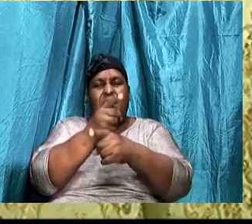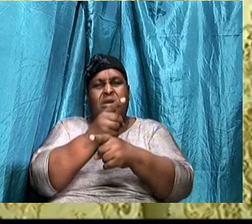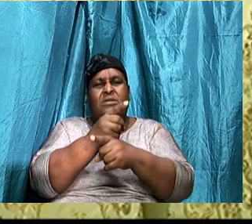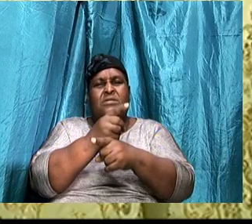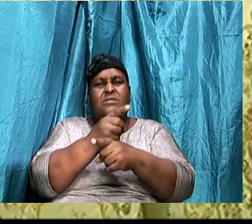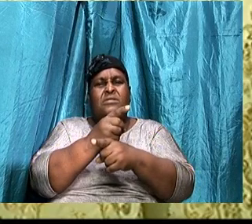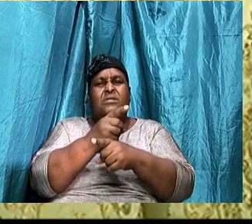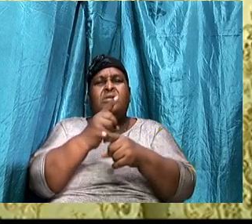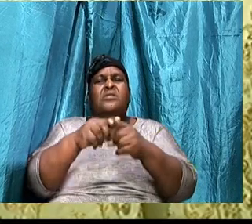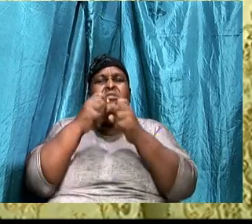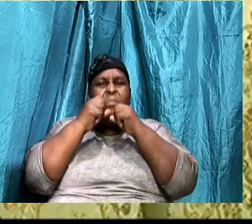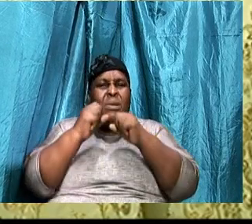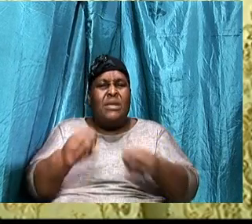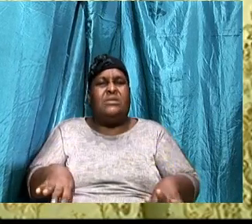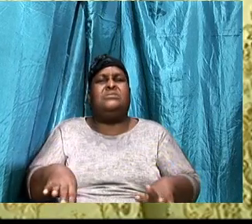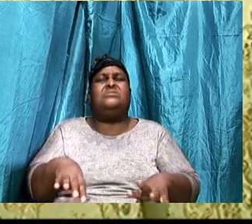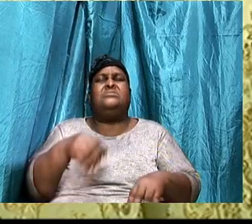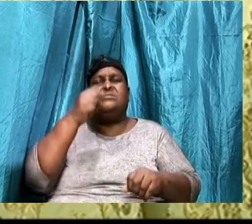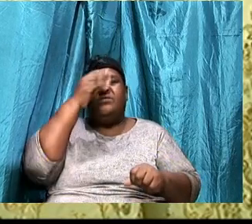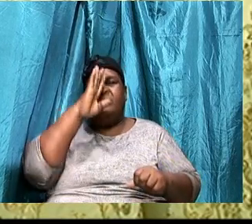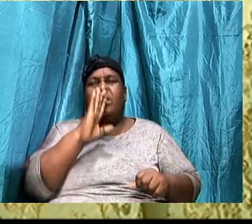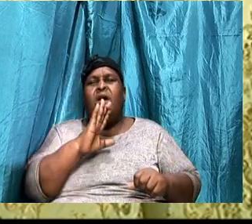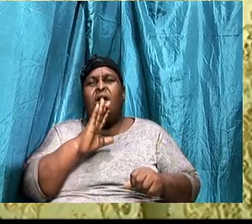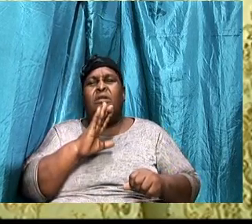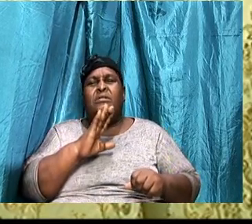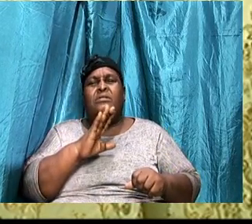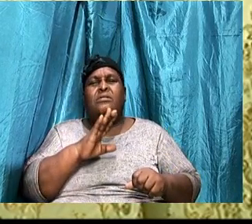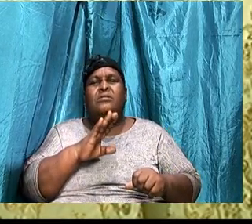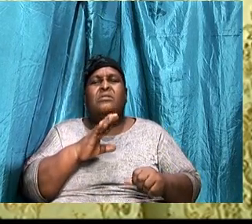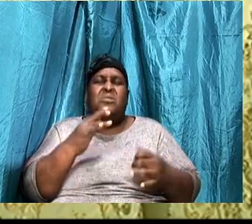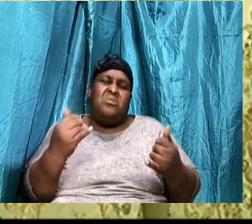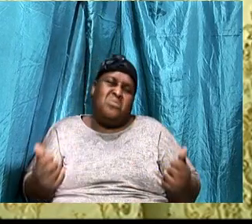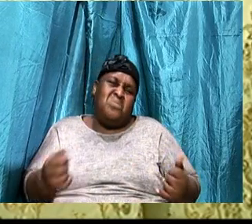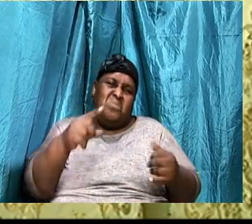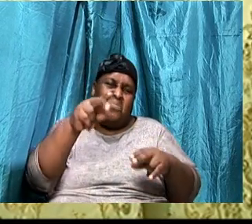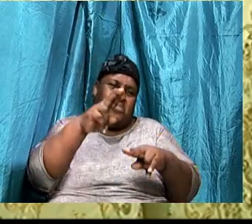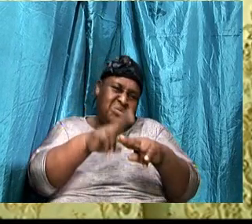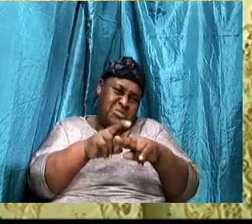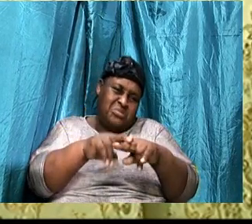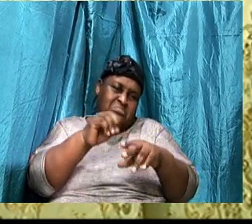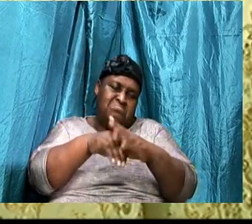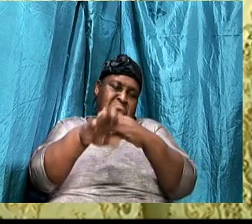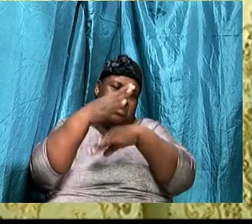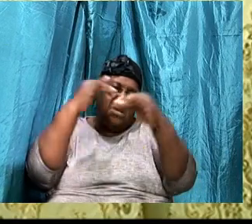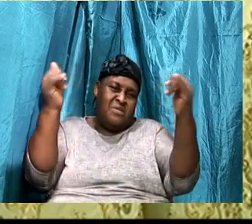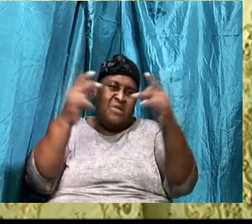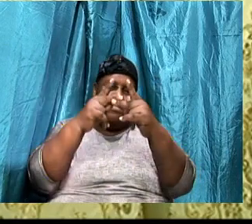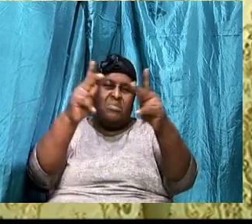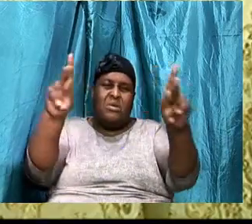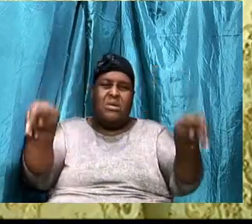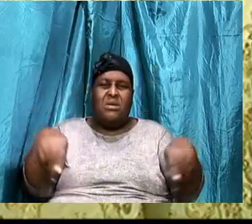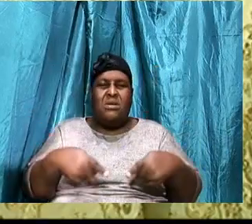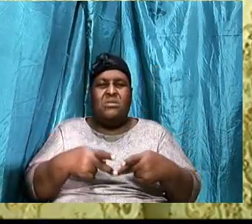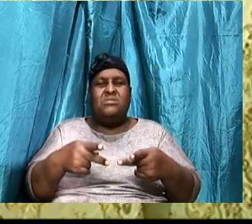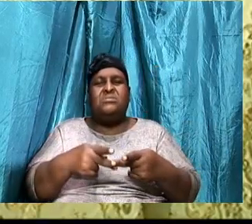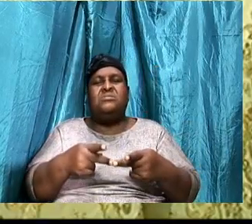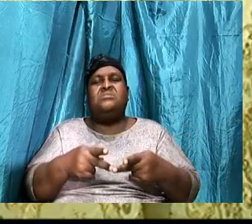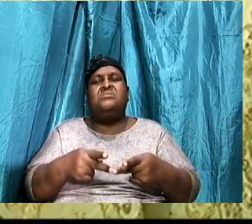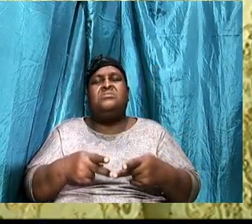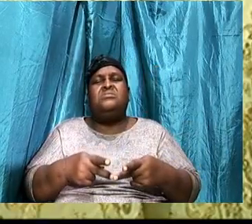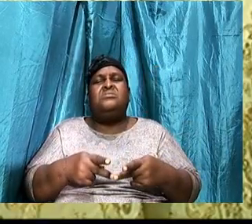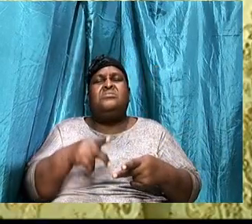you in the family of God. You are now sitting in heavenly places. And you are an hearer